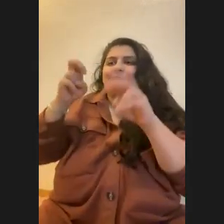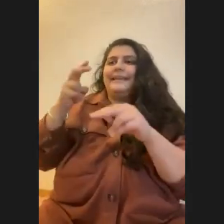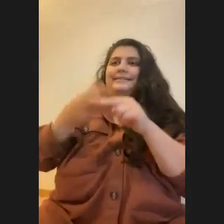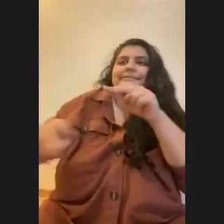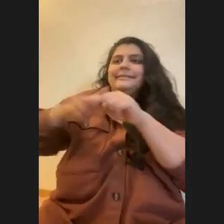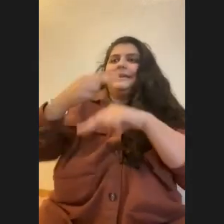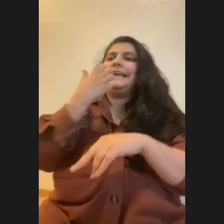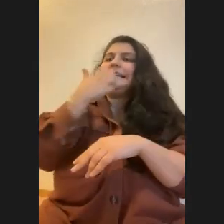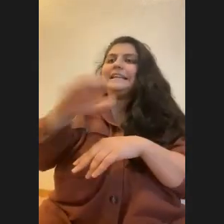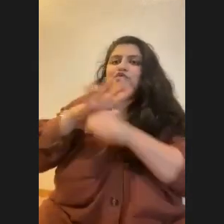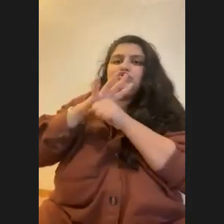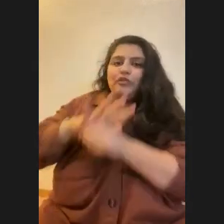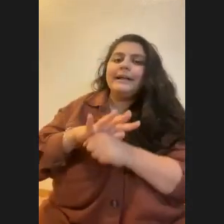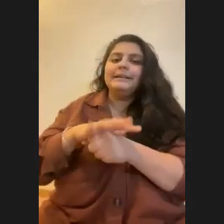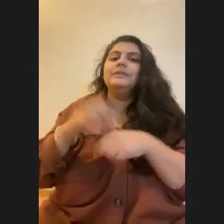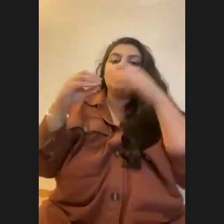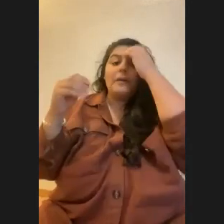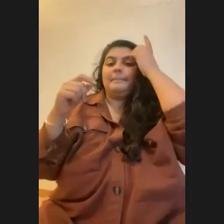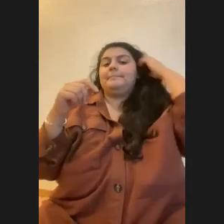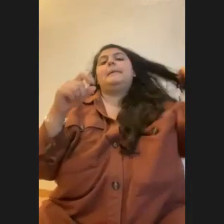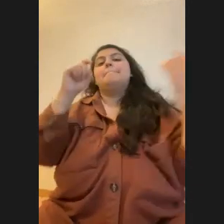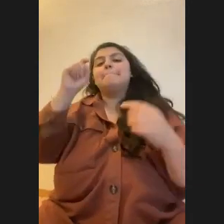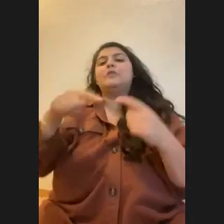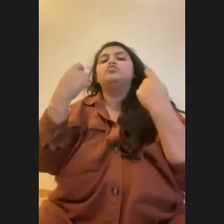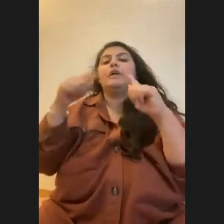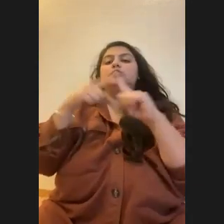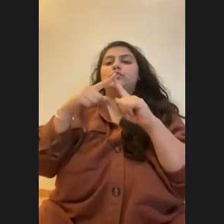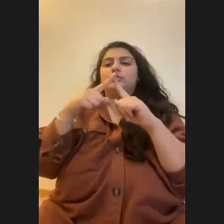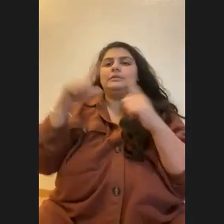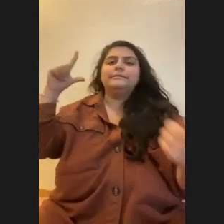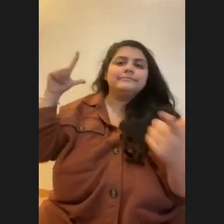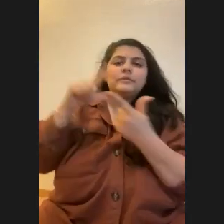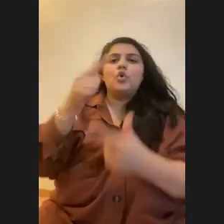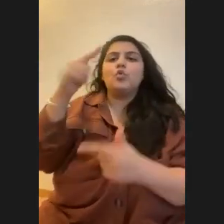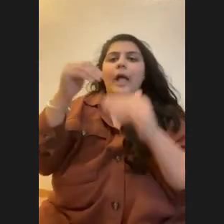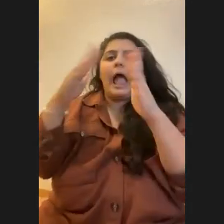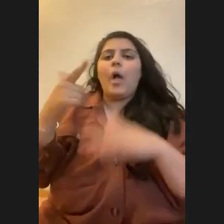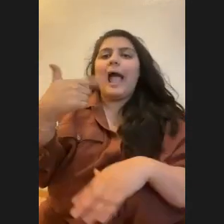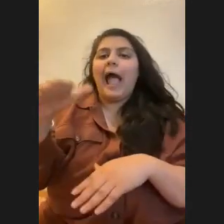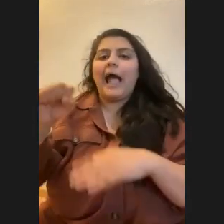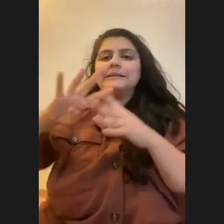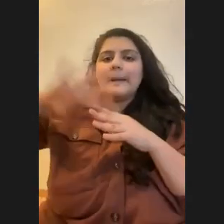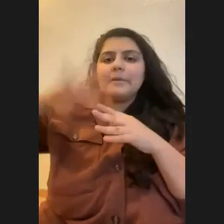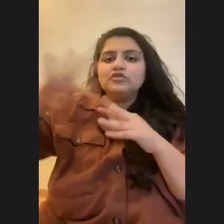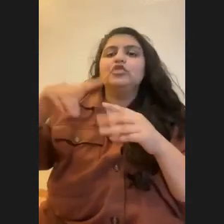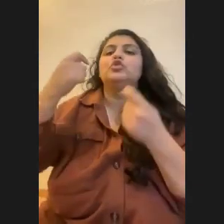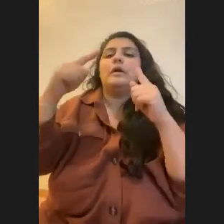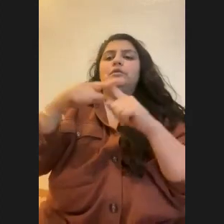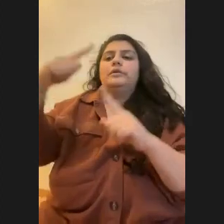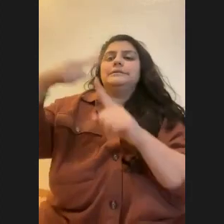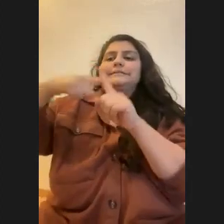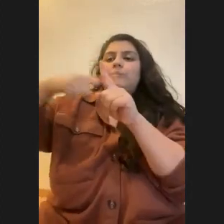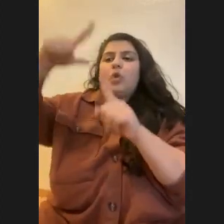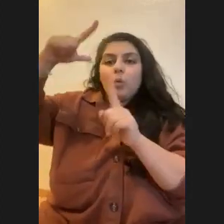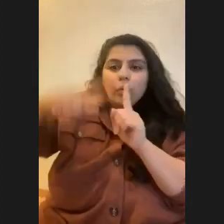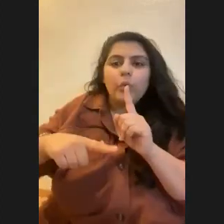biggest solution for coral reefs is going to be lowering greenhouse gas emissions, right? Like trying to lower the temperatures of the ocean, trying to make sure that we're